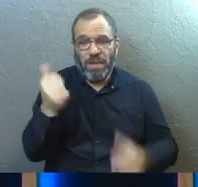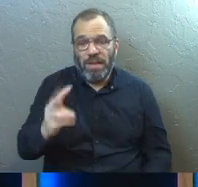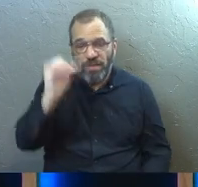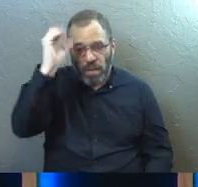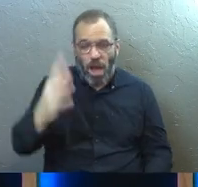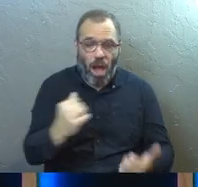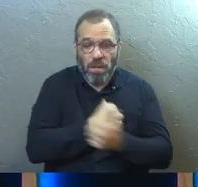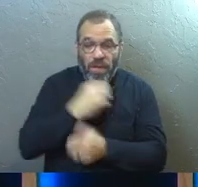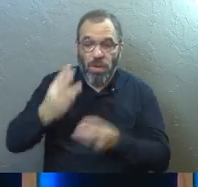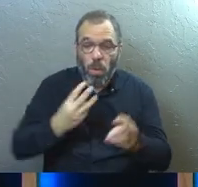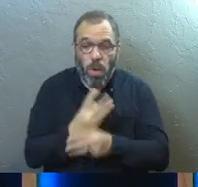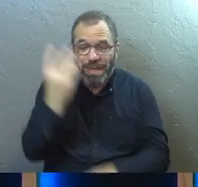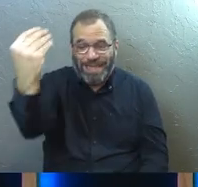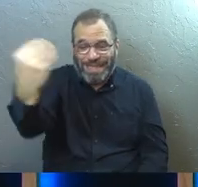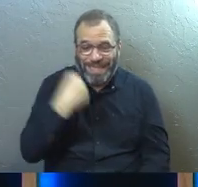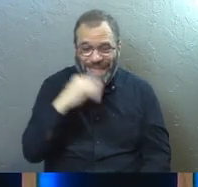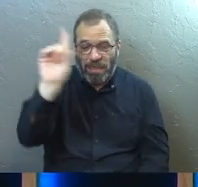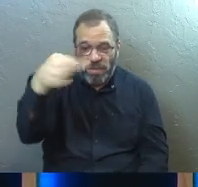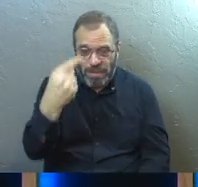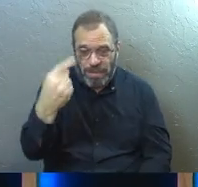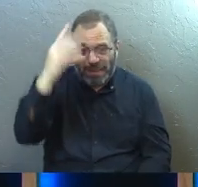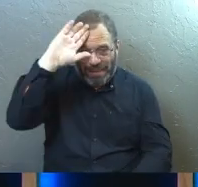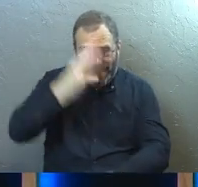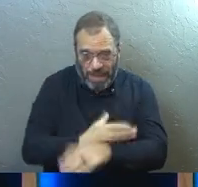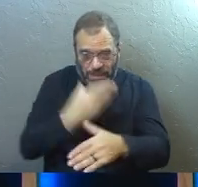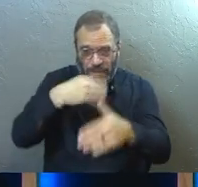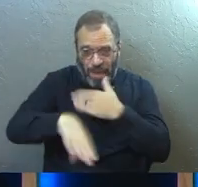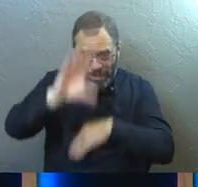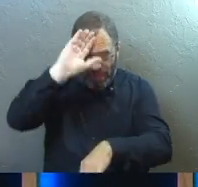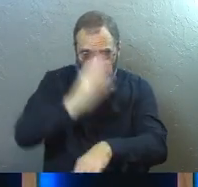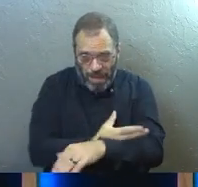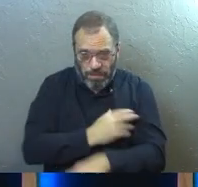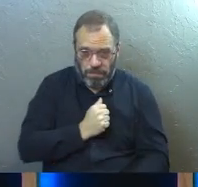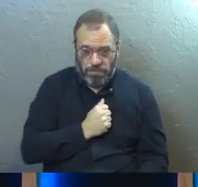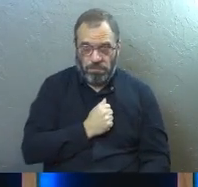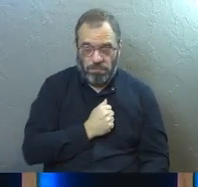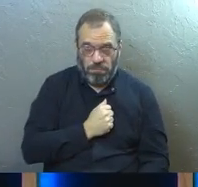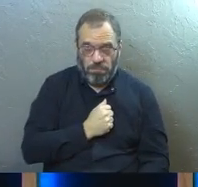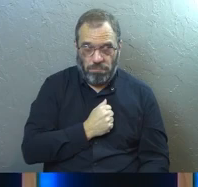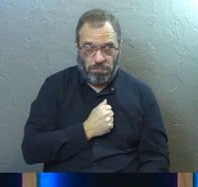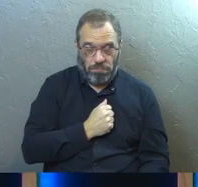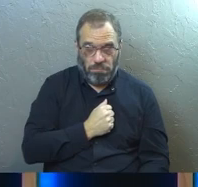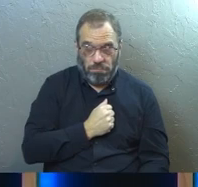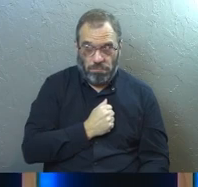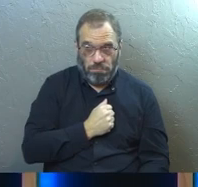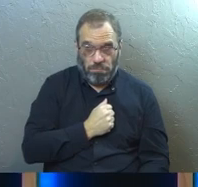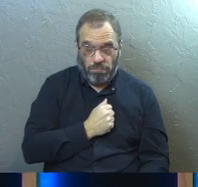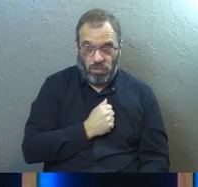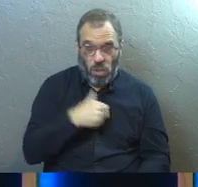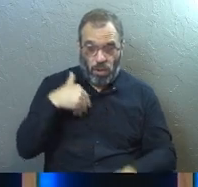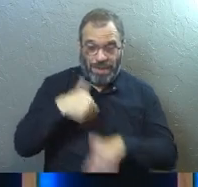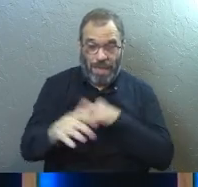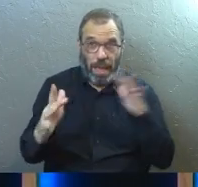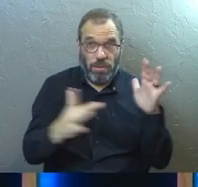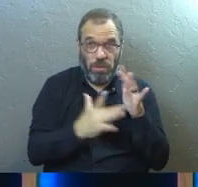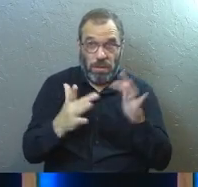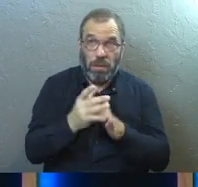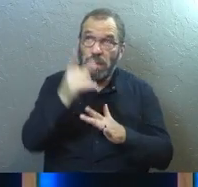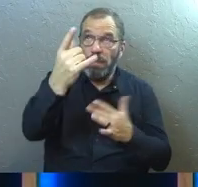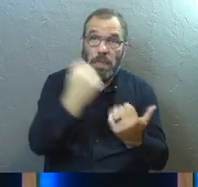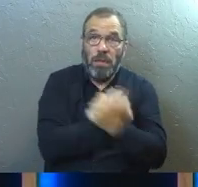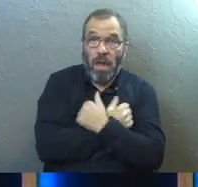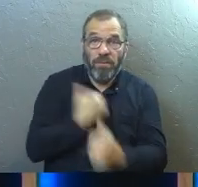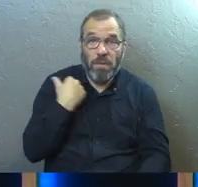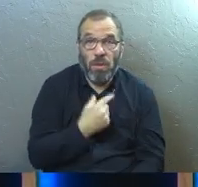God so loved the world that he gave us his only son. So the reason God sent Jesus is because God loved